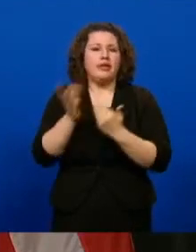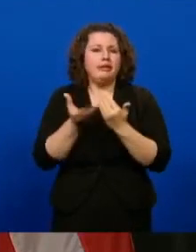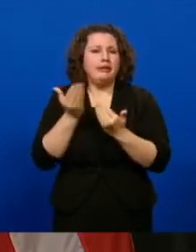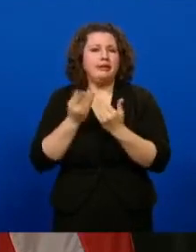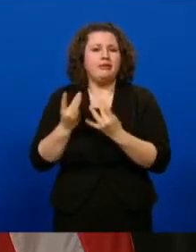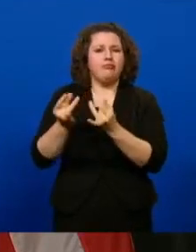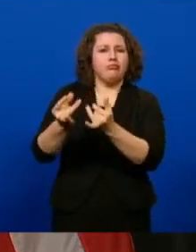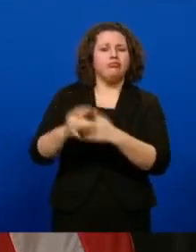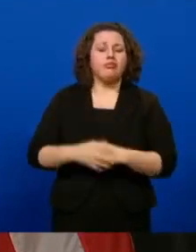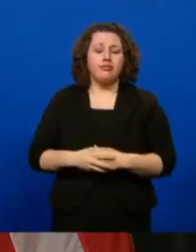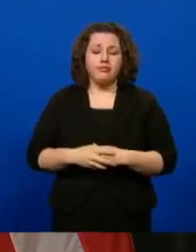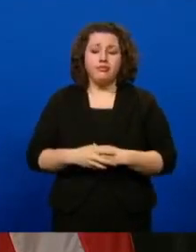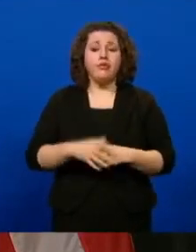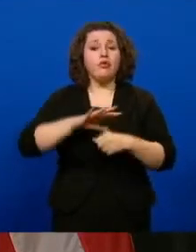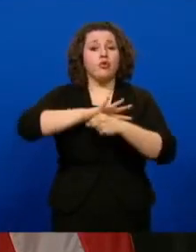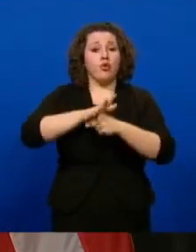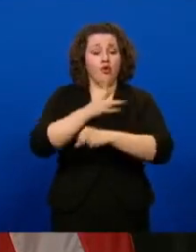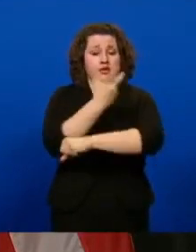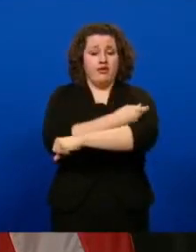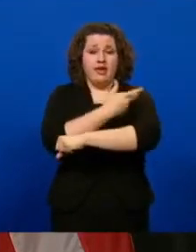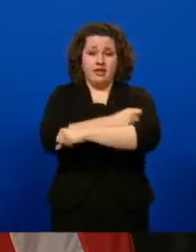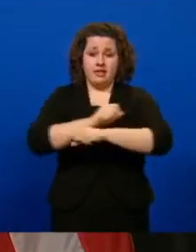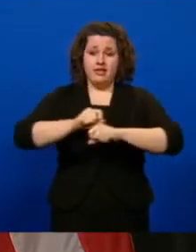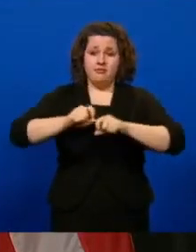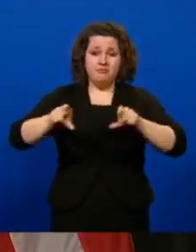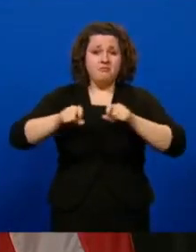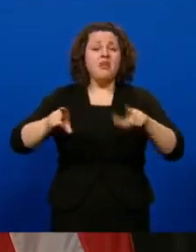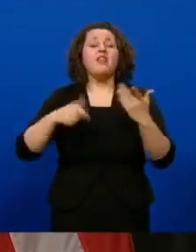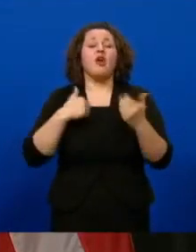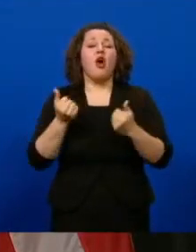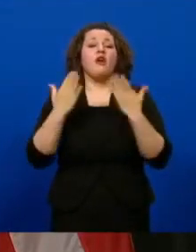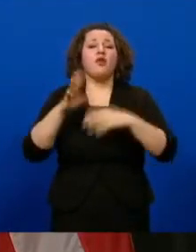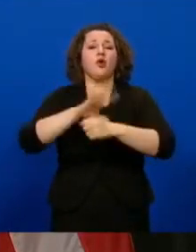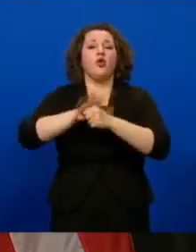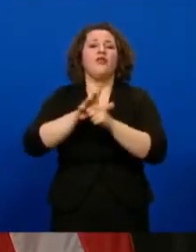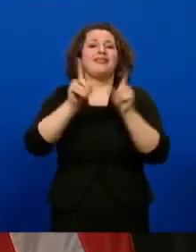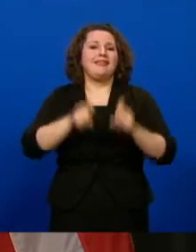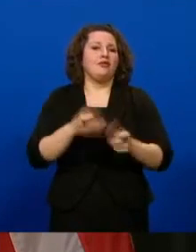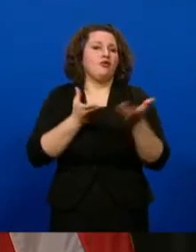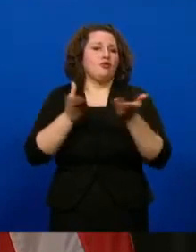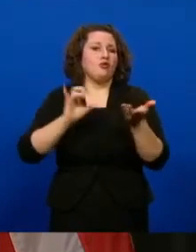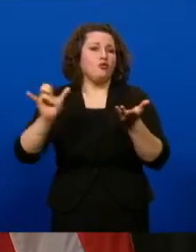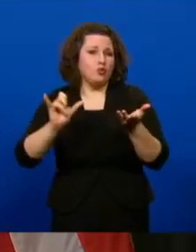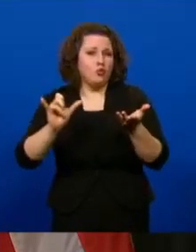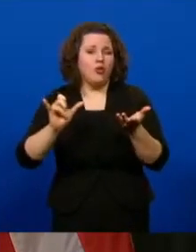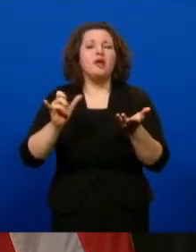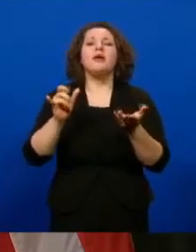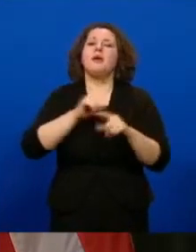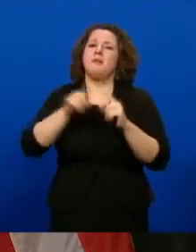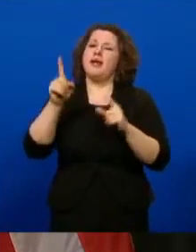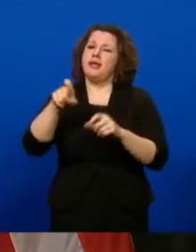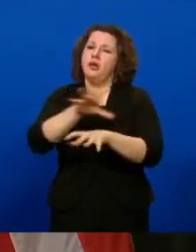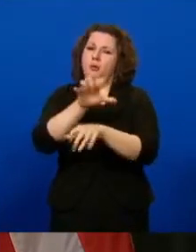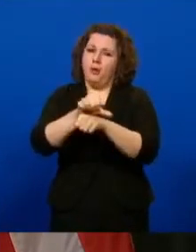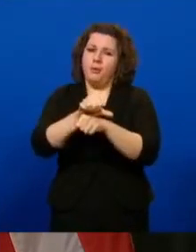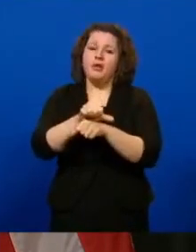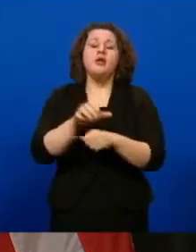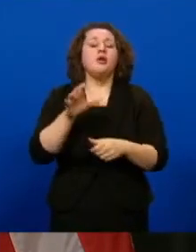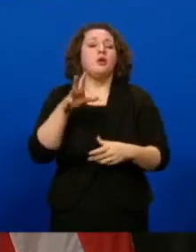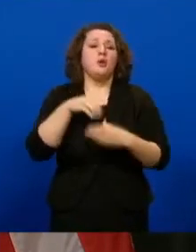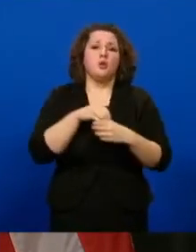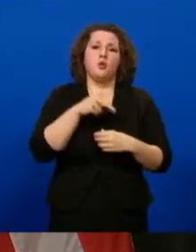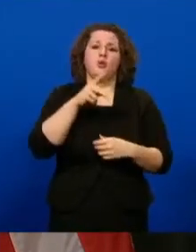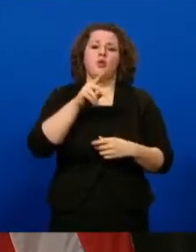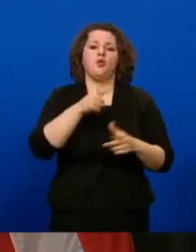addition to the COVID vaccine distribution, our Hy-Vee pharmacies are offering COVID testing services by appointment, including the molecular PCR tests, rapid